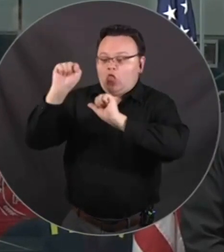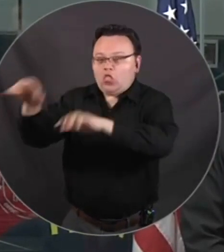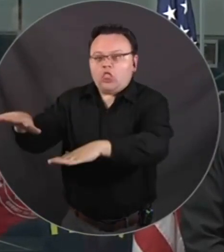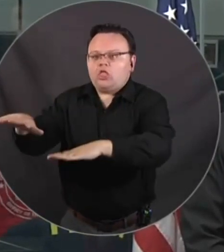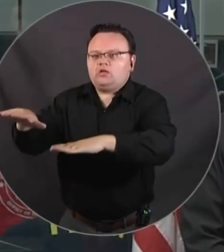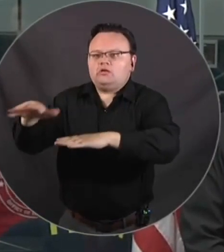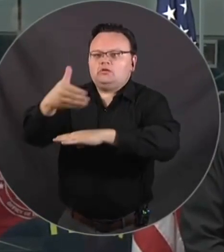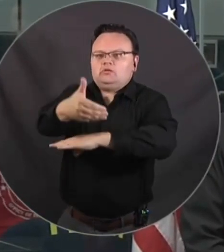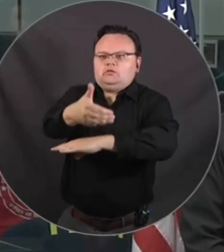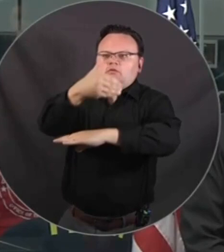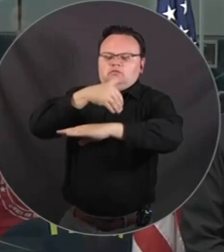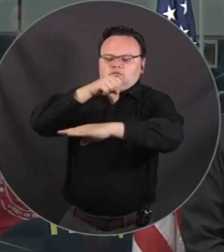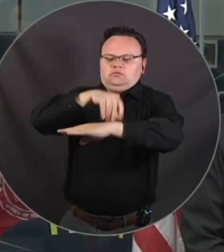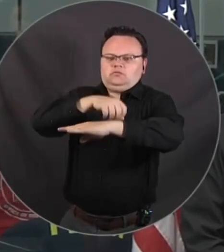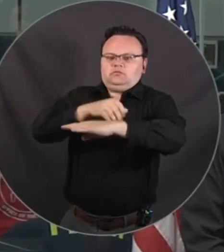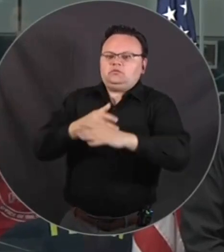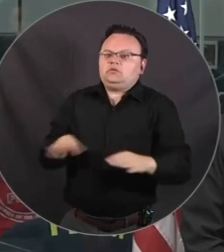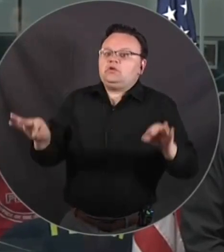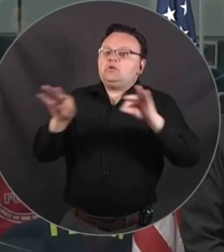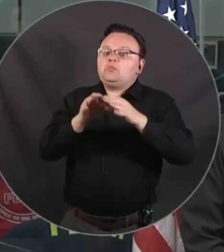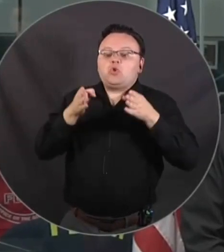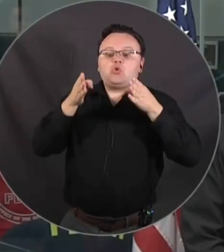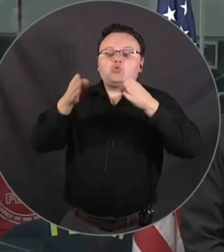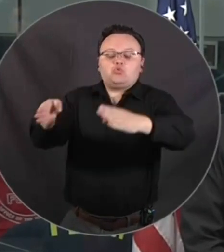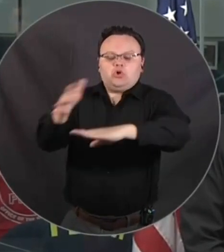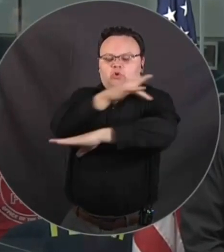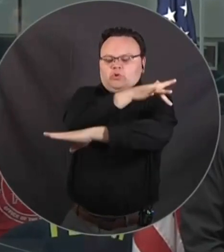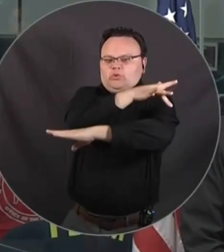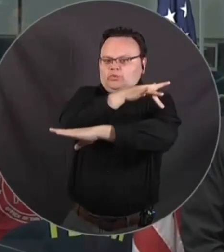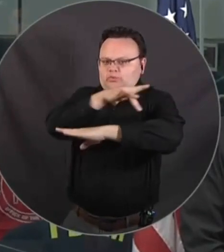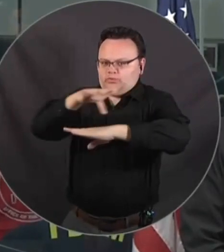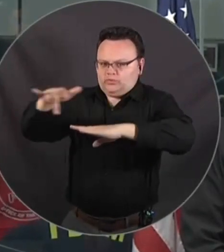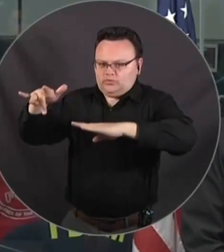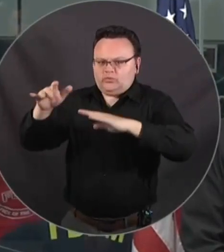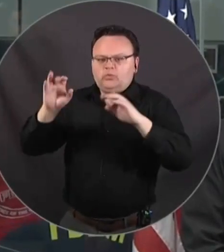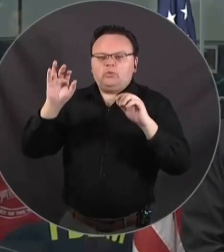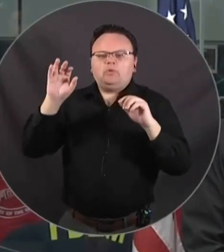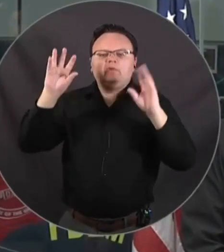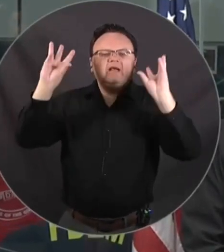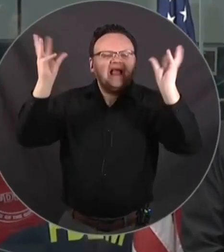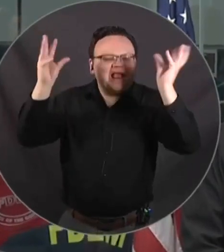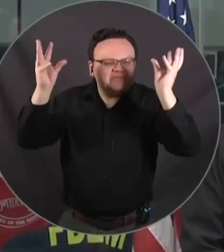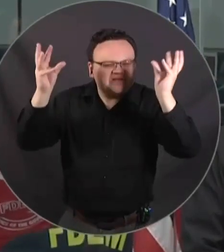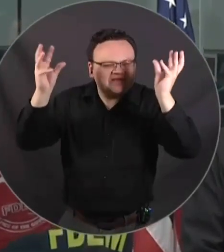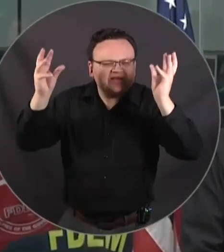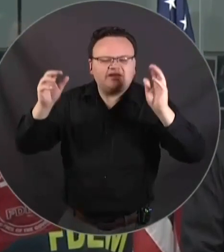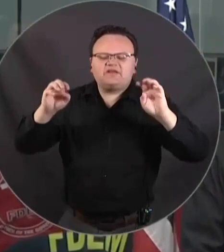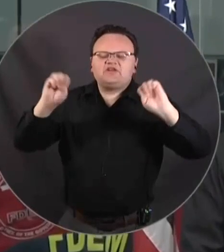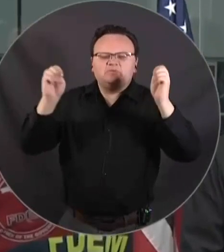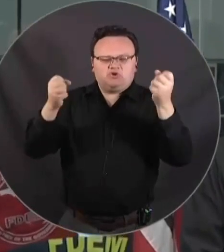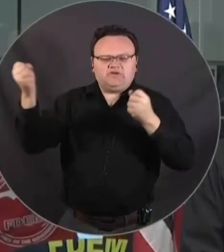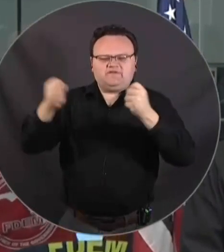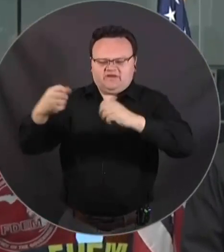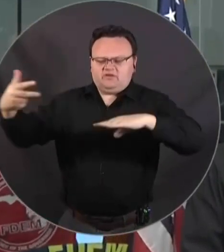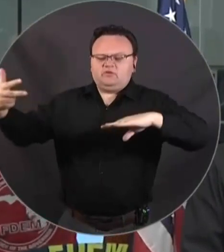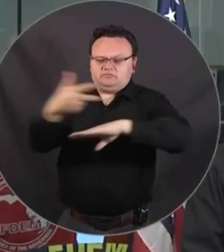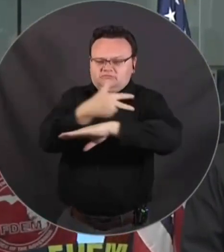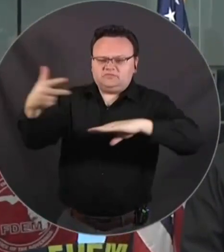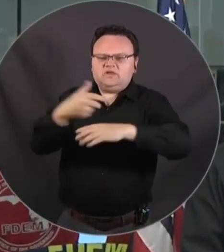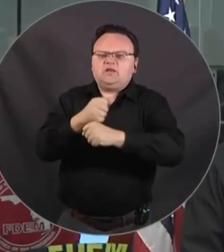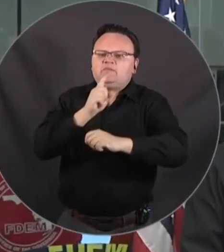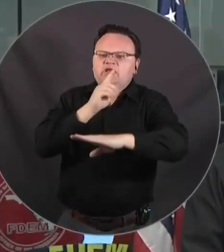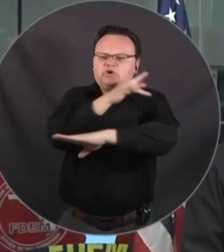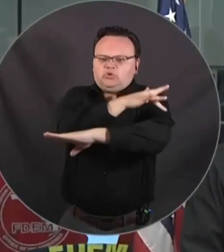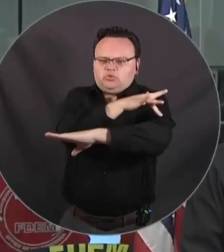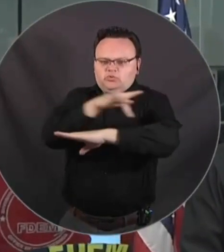need to be able to get up and down the roadways with emergency vehicles and other crews as we need to. So make sure